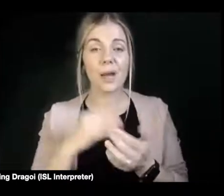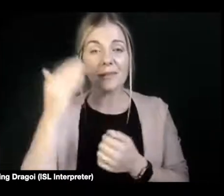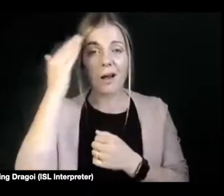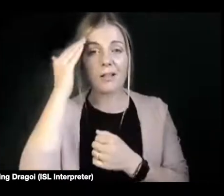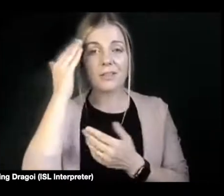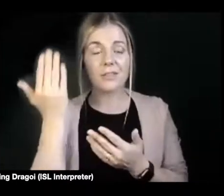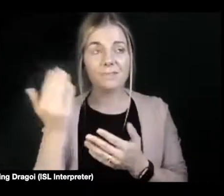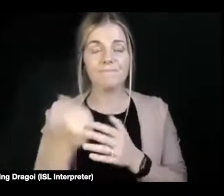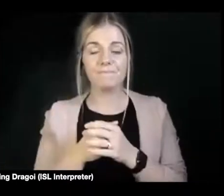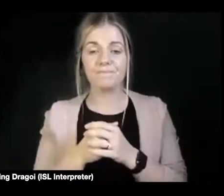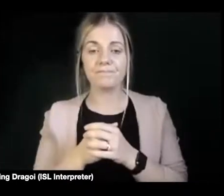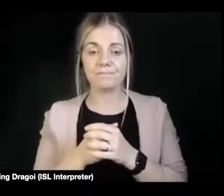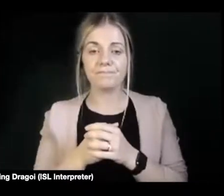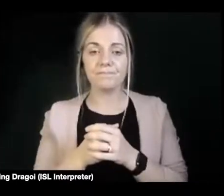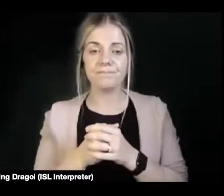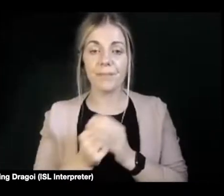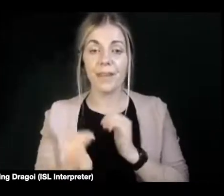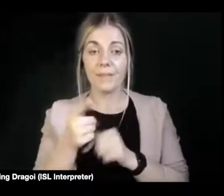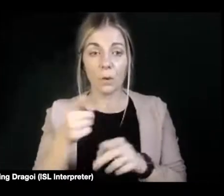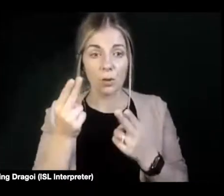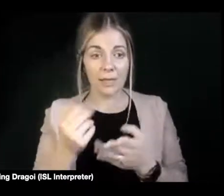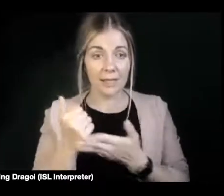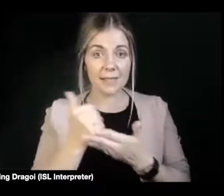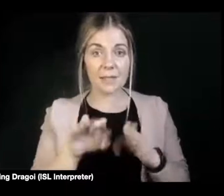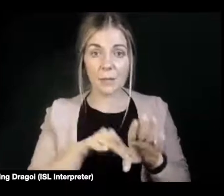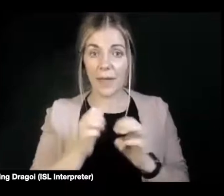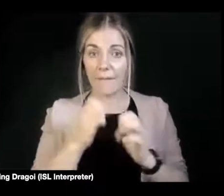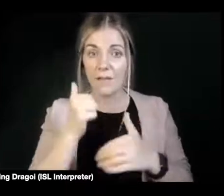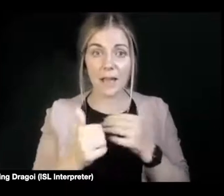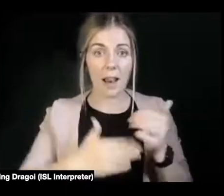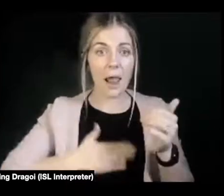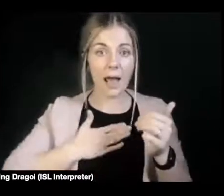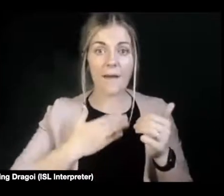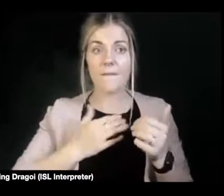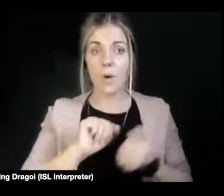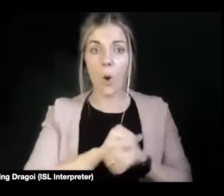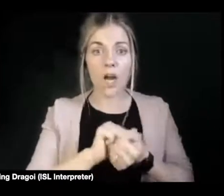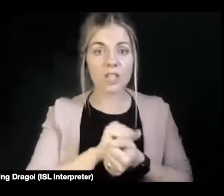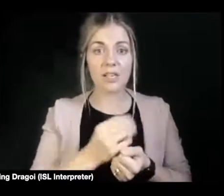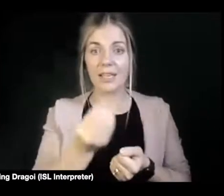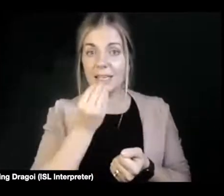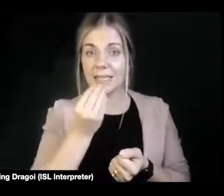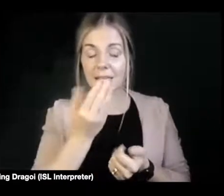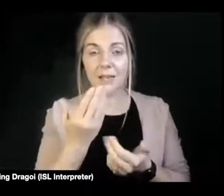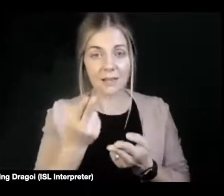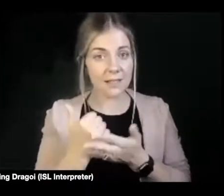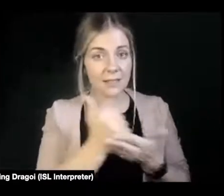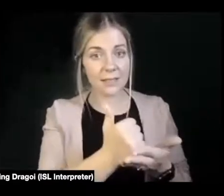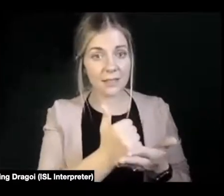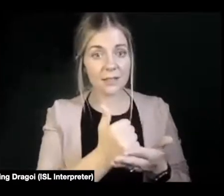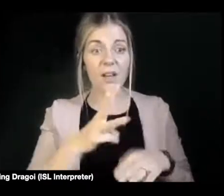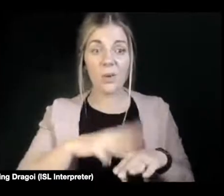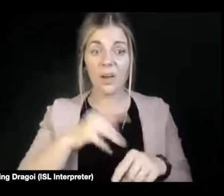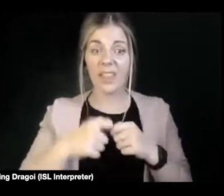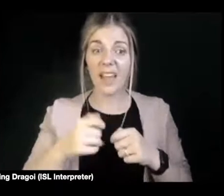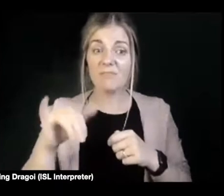need assistance with everyday life, whether it's washing or eating or whatever, well, you know, you may actually need a little bit of